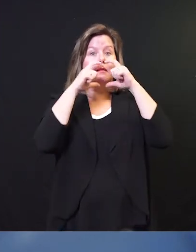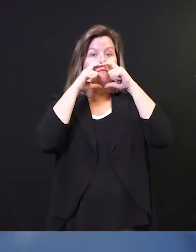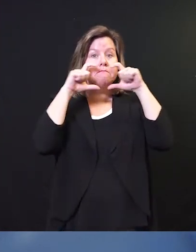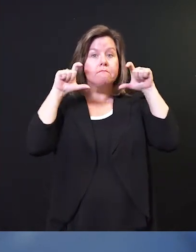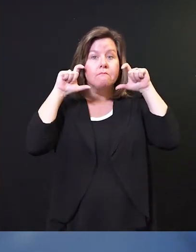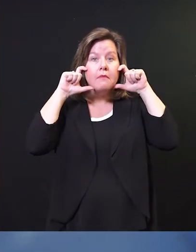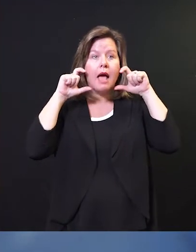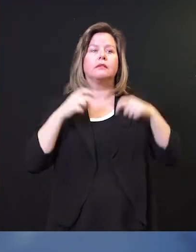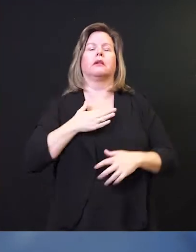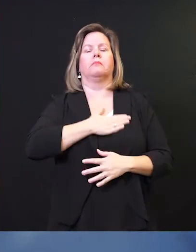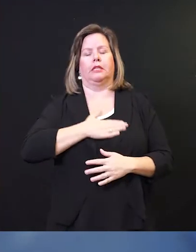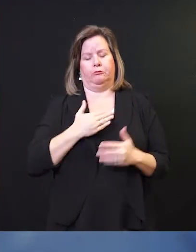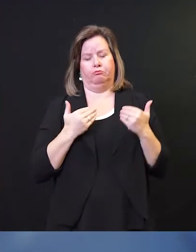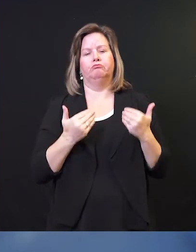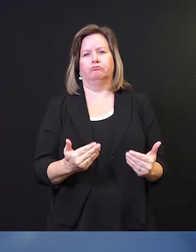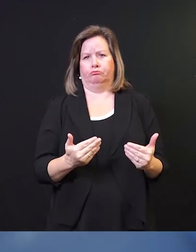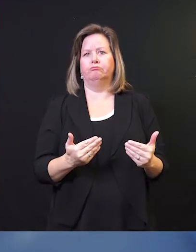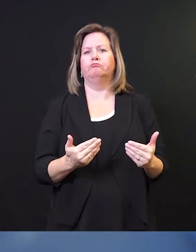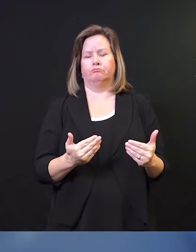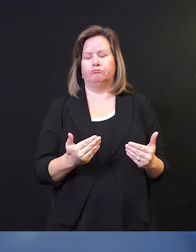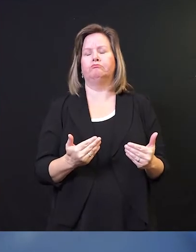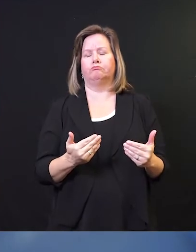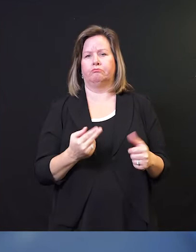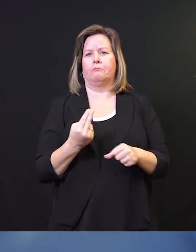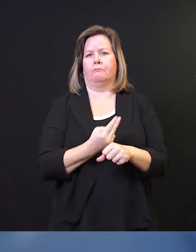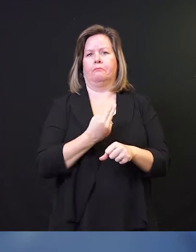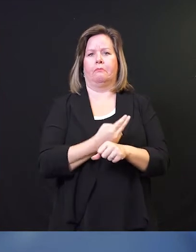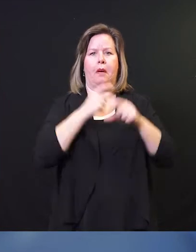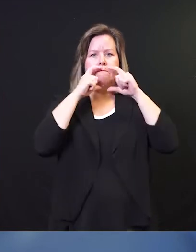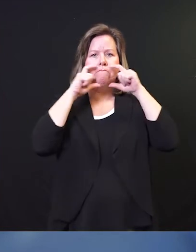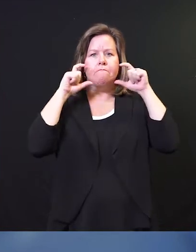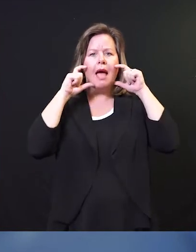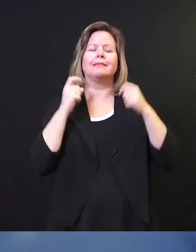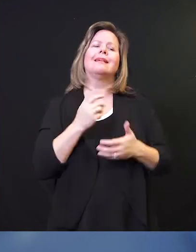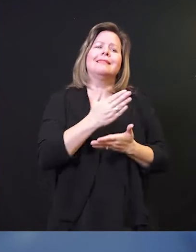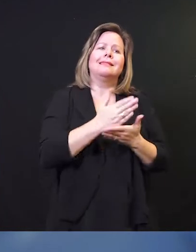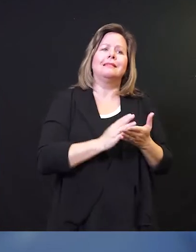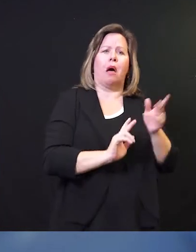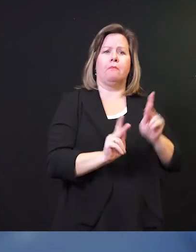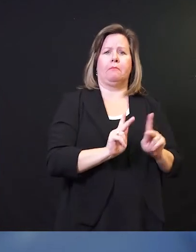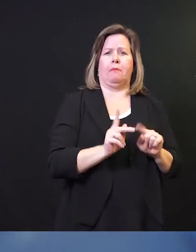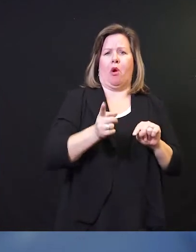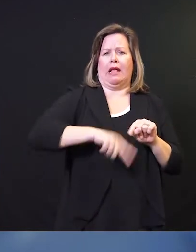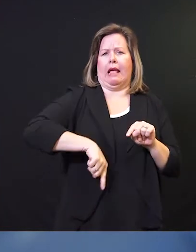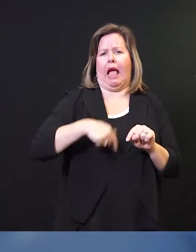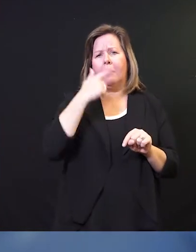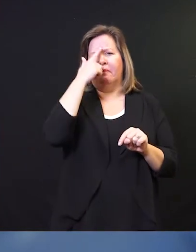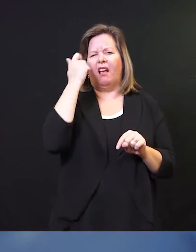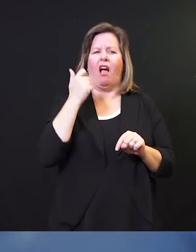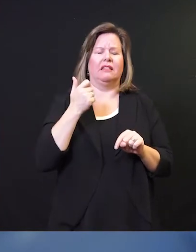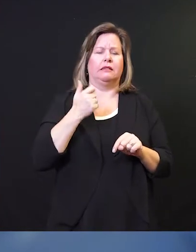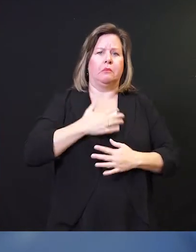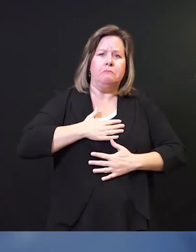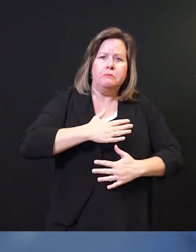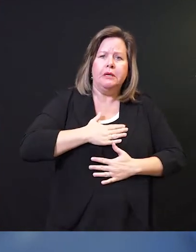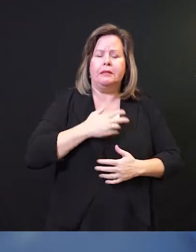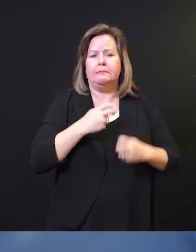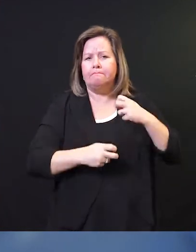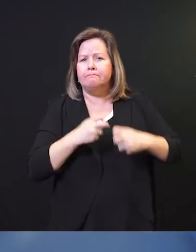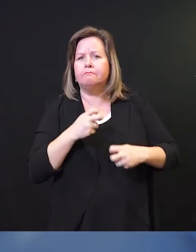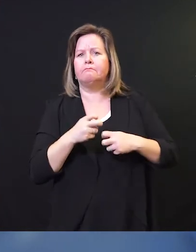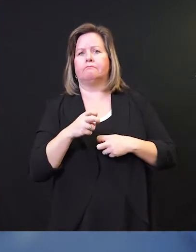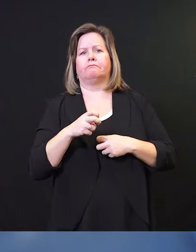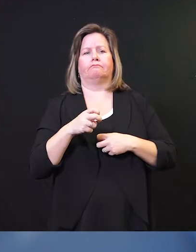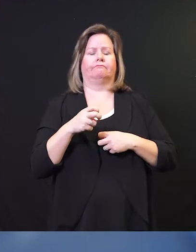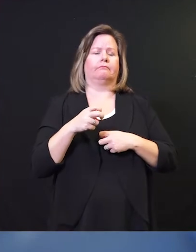mask, please do so. Please do so. We know that some people can't wear a mask because of health conditions they may have.